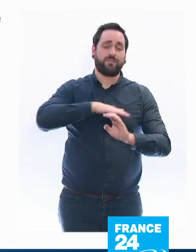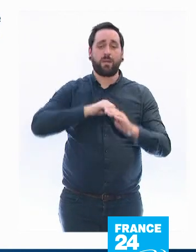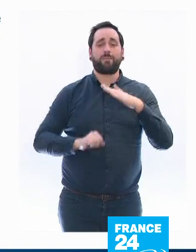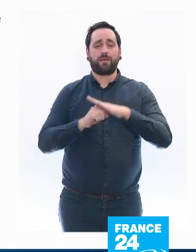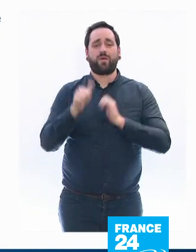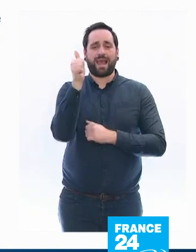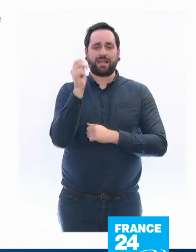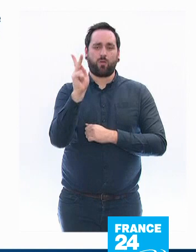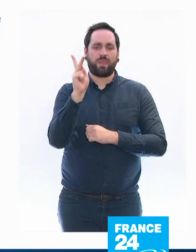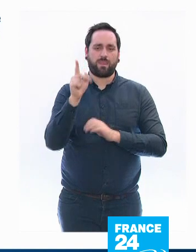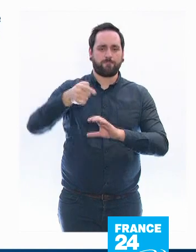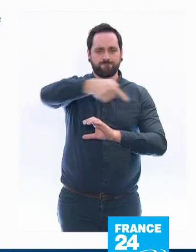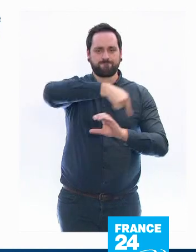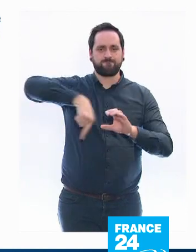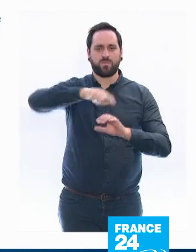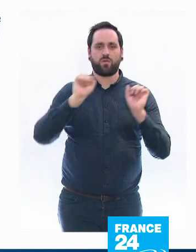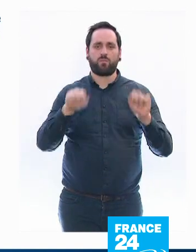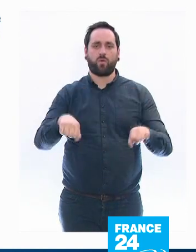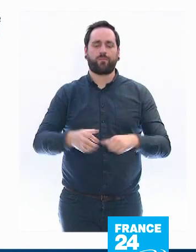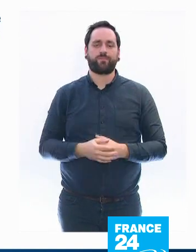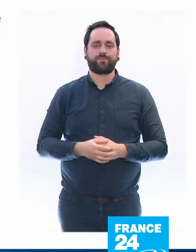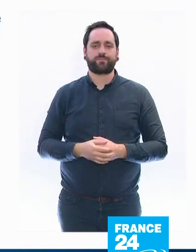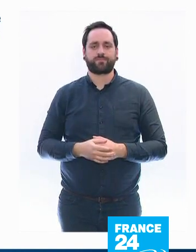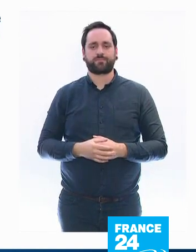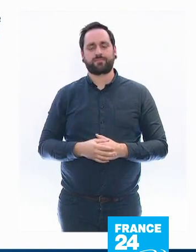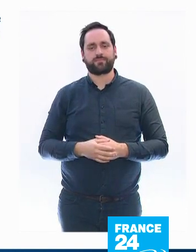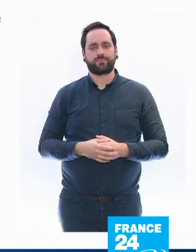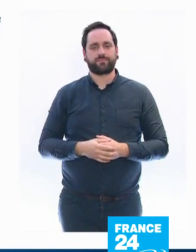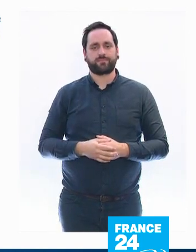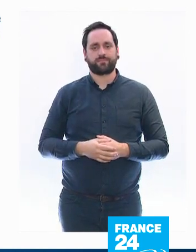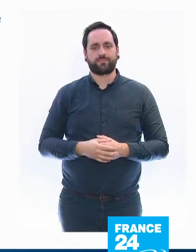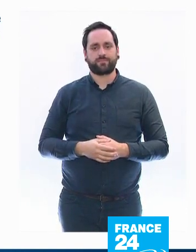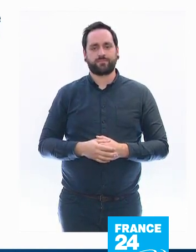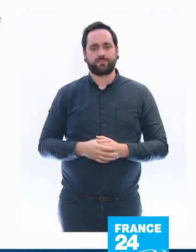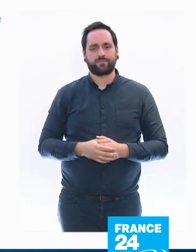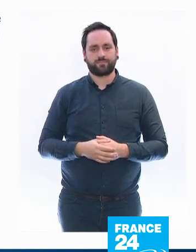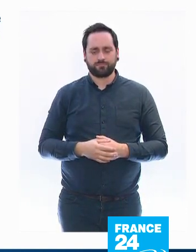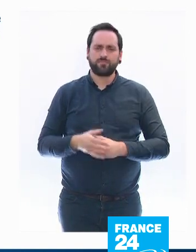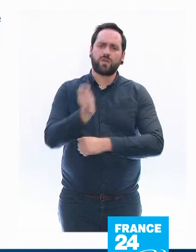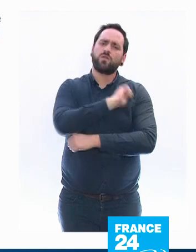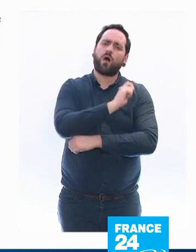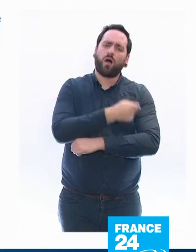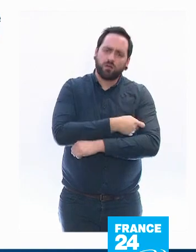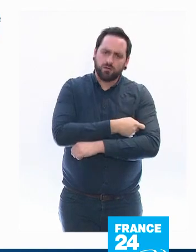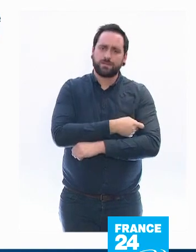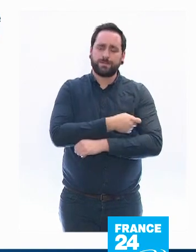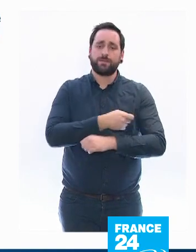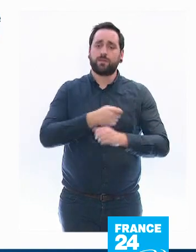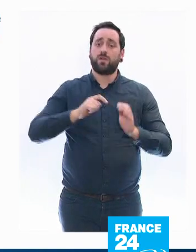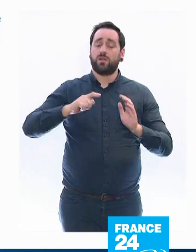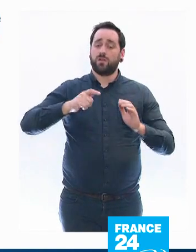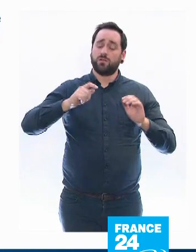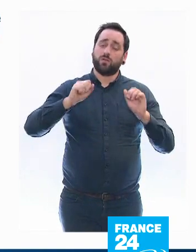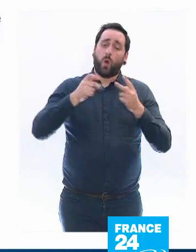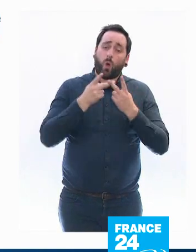Only individual exercise in open spaces is allowed, such as jogging. Sports centres and gyms will be